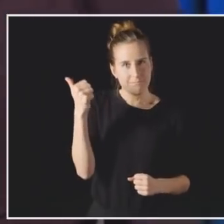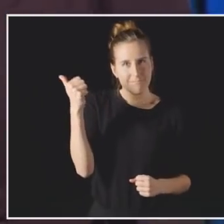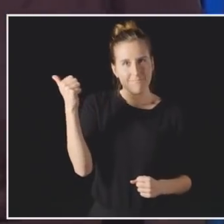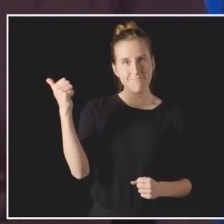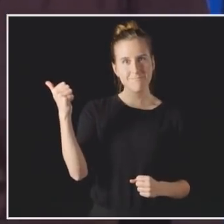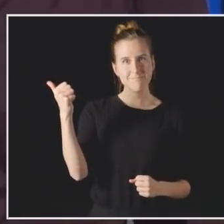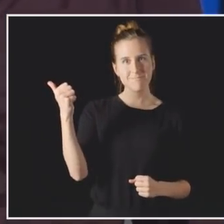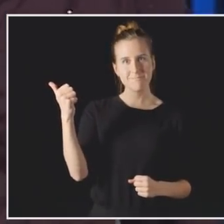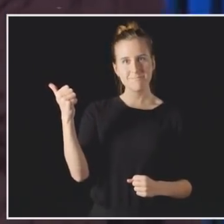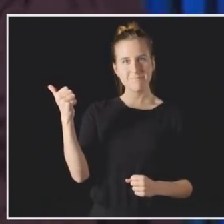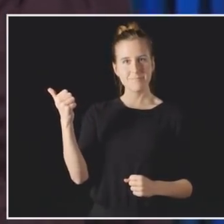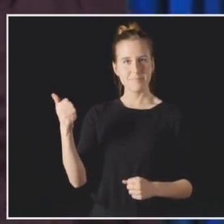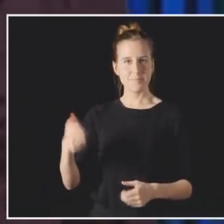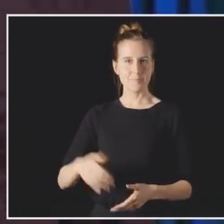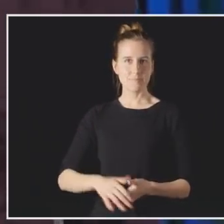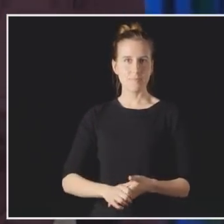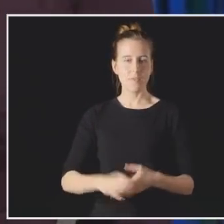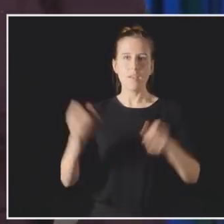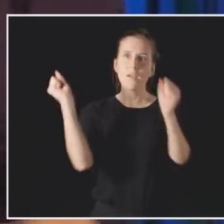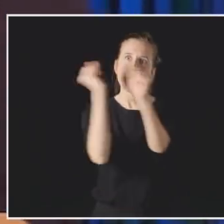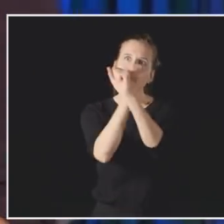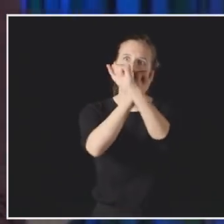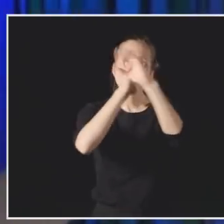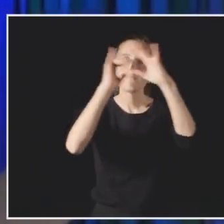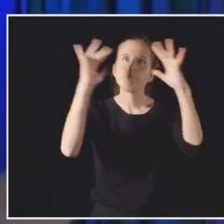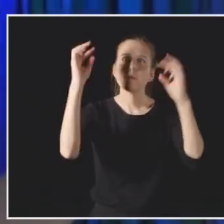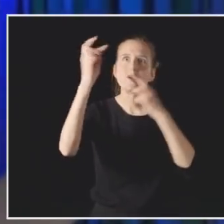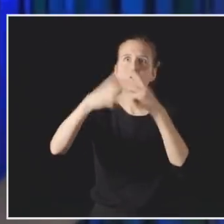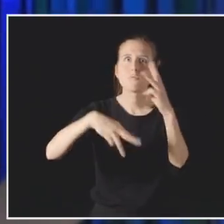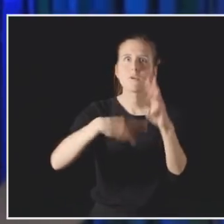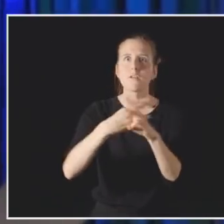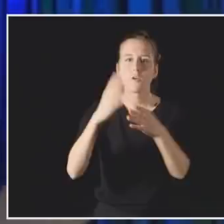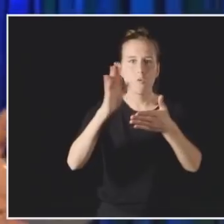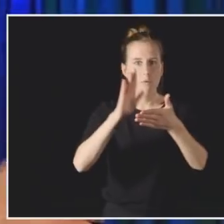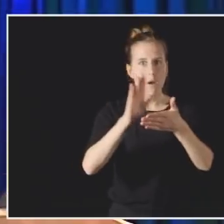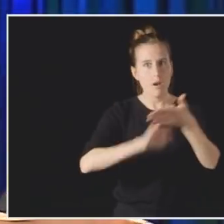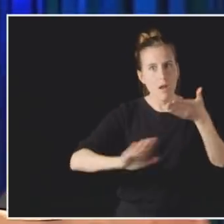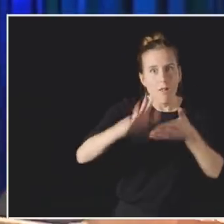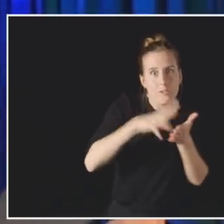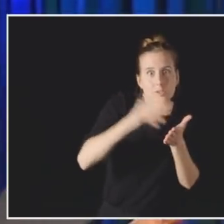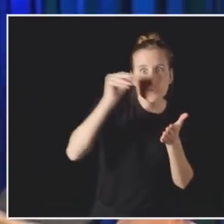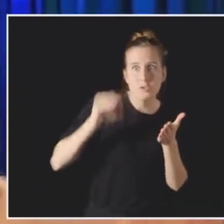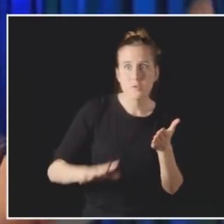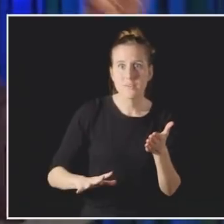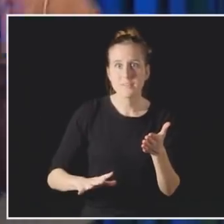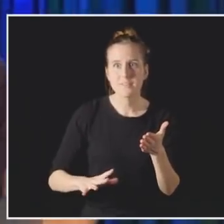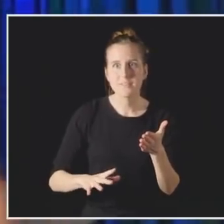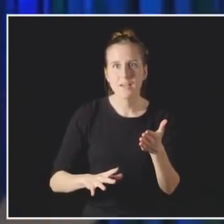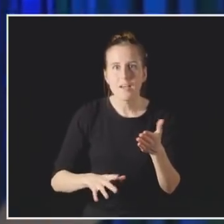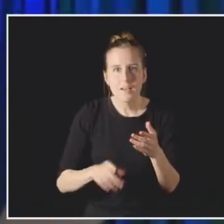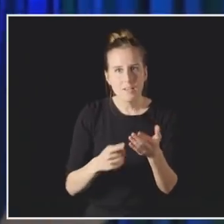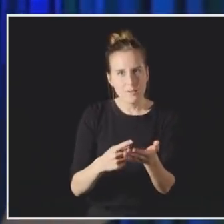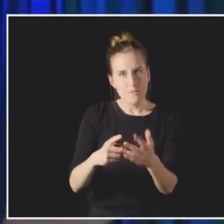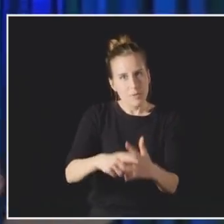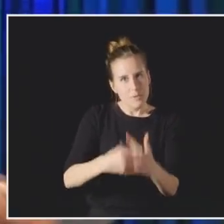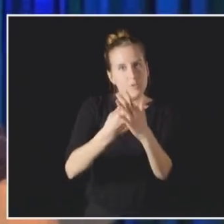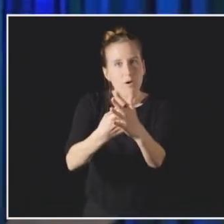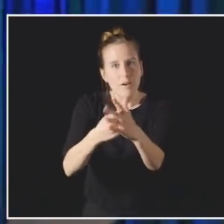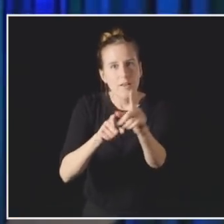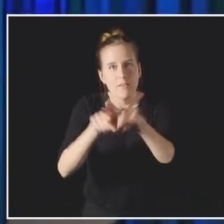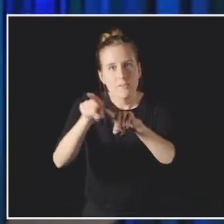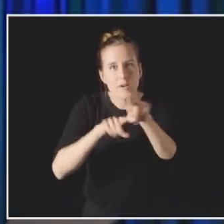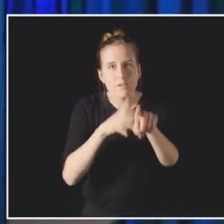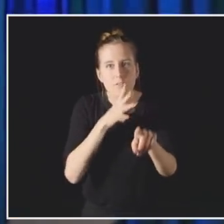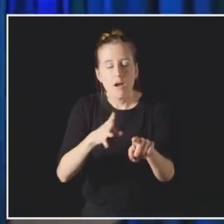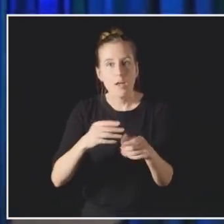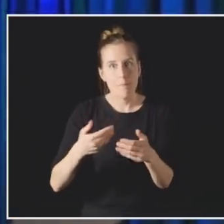imagine a world where college students would be doing their S.T.A.R.S. talk before every fraternity